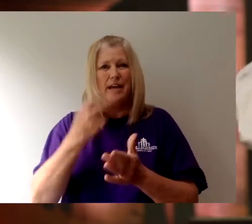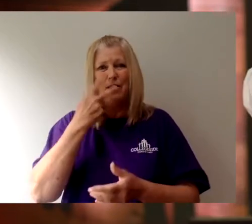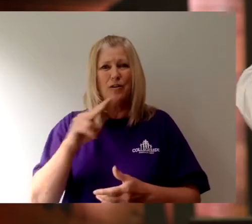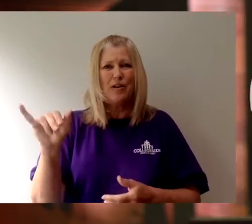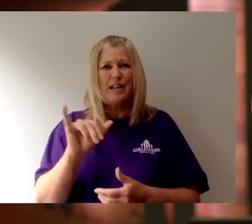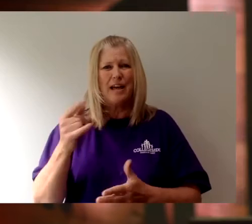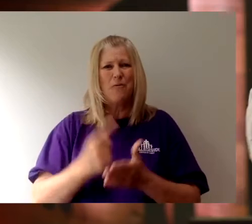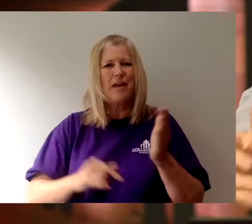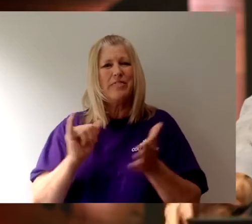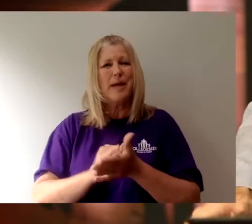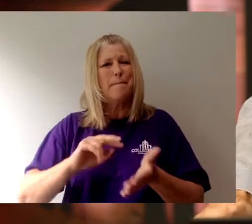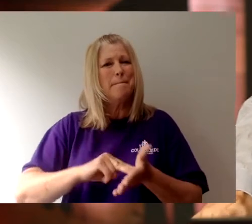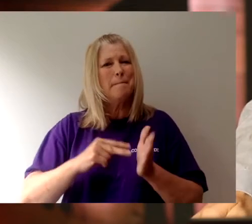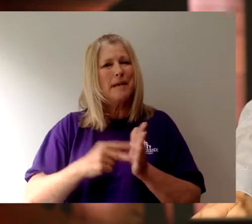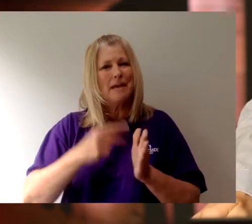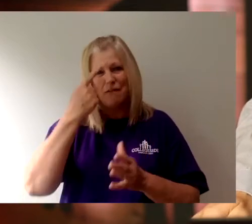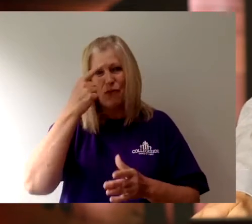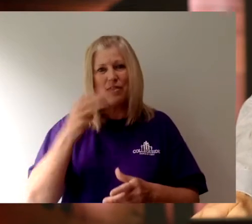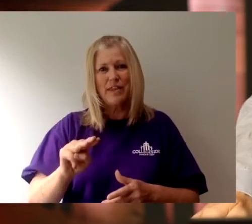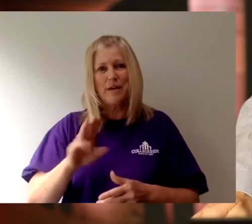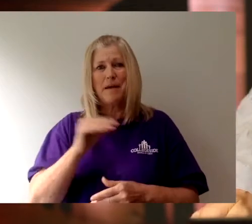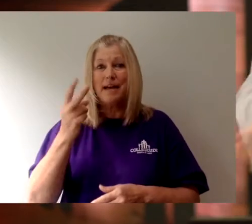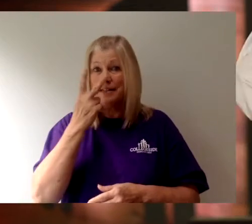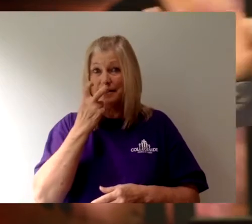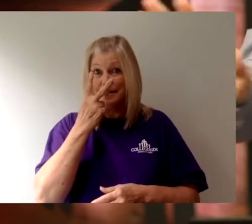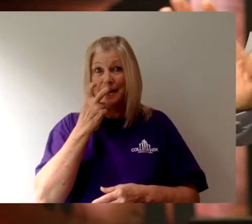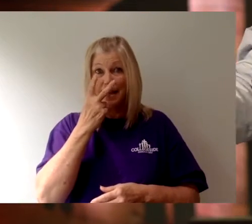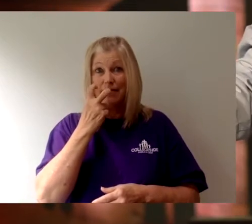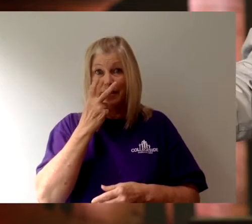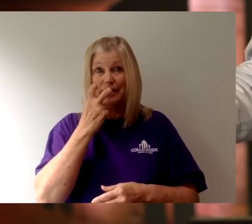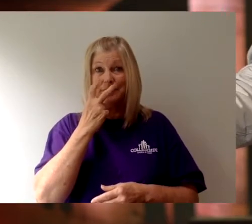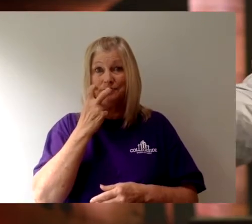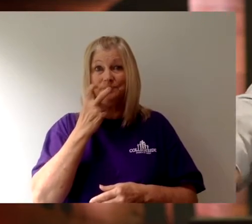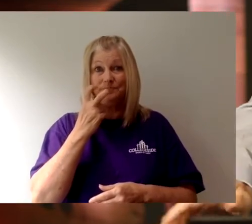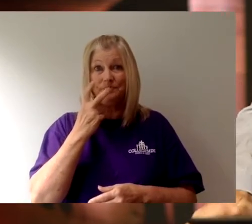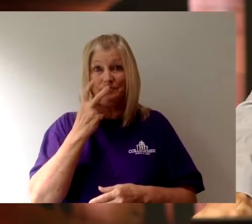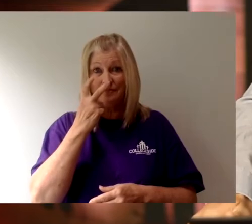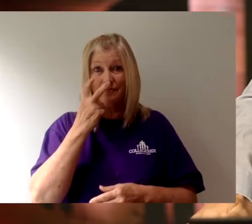and what that meant for them and doubted, no doubt doubted,